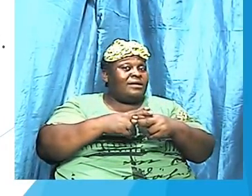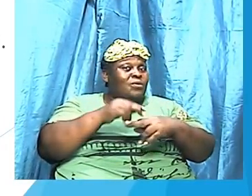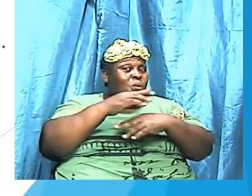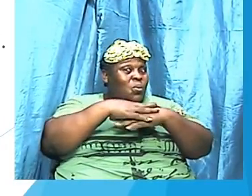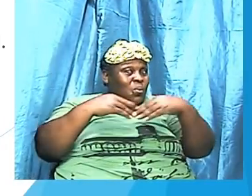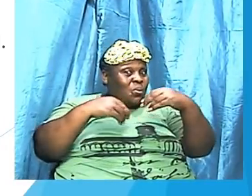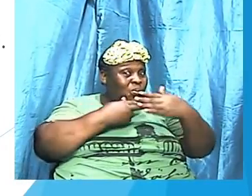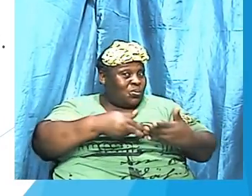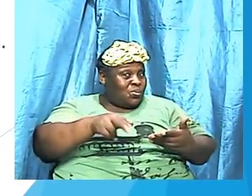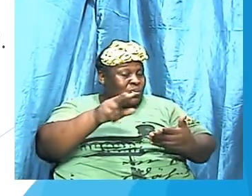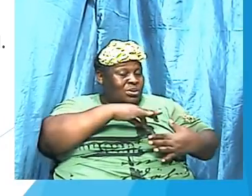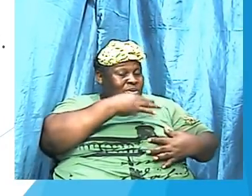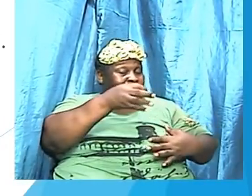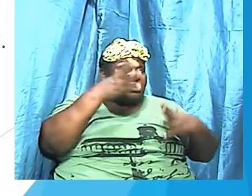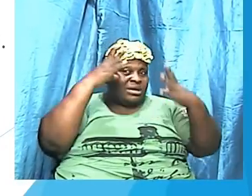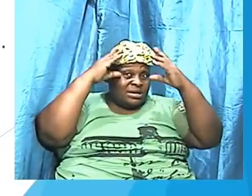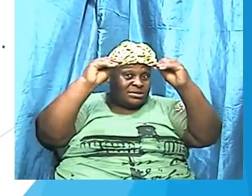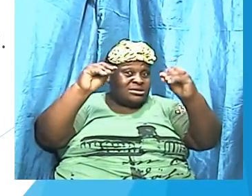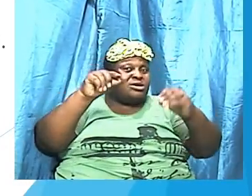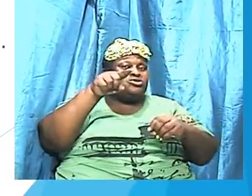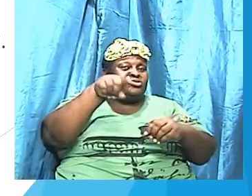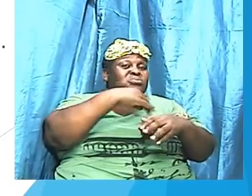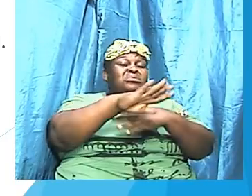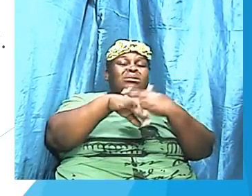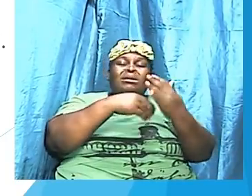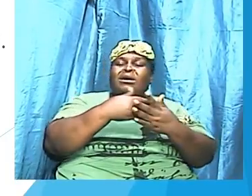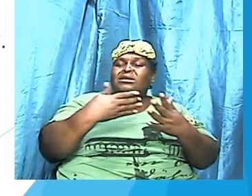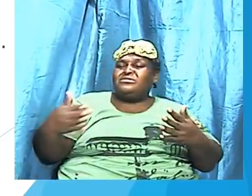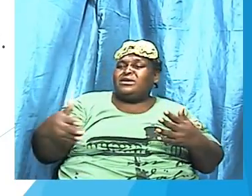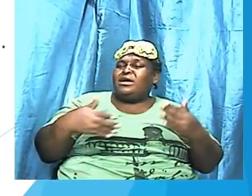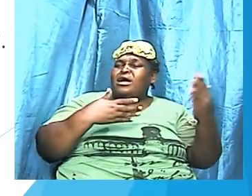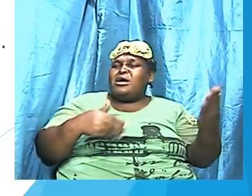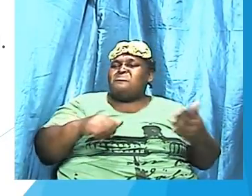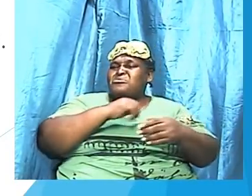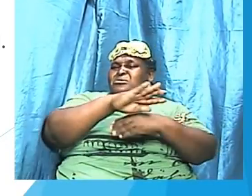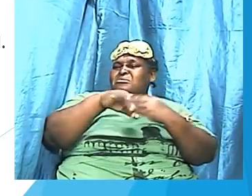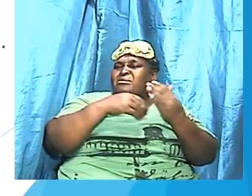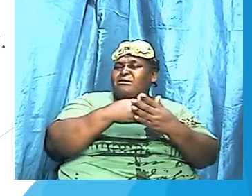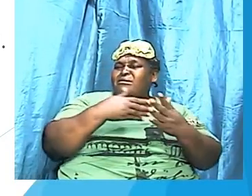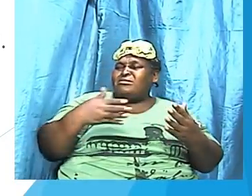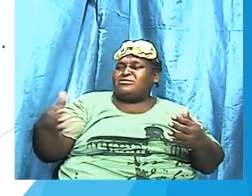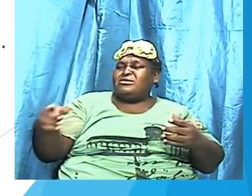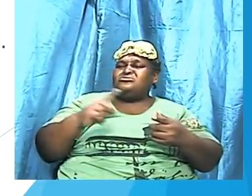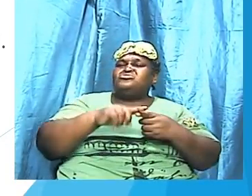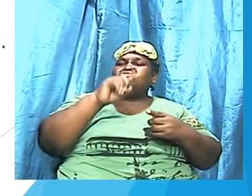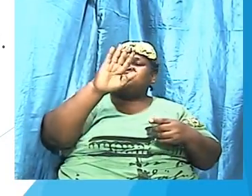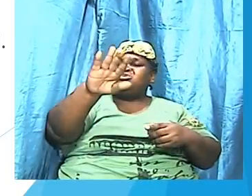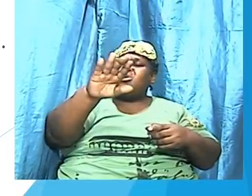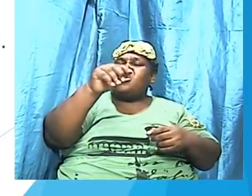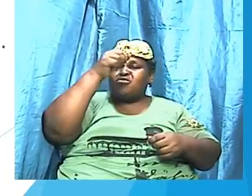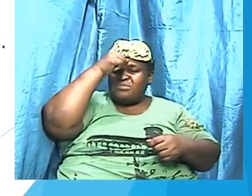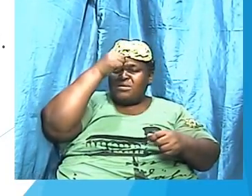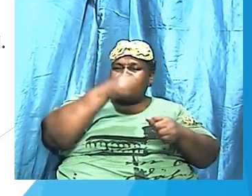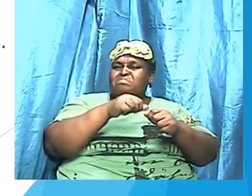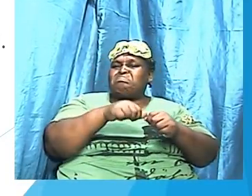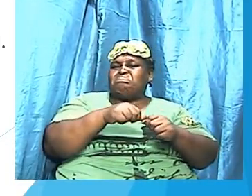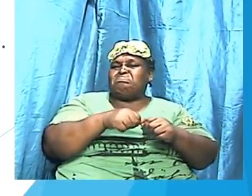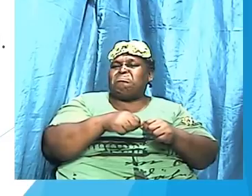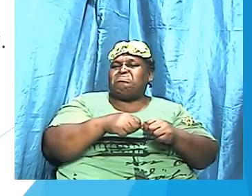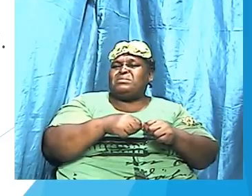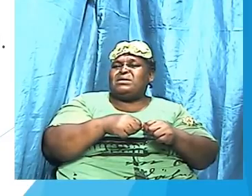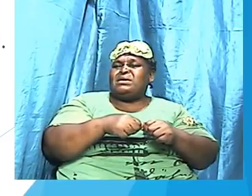verse 26, what is going to happen? This concept,